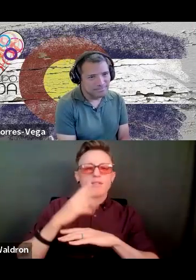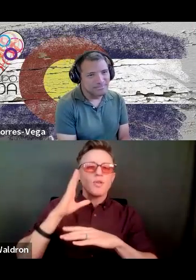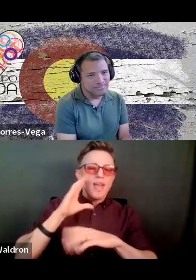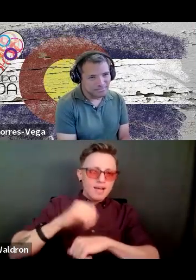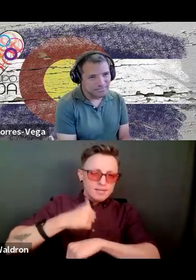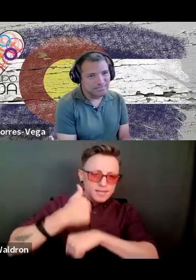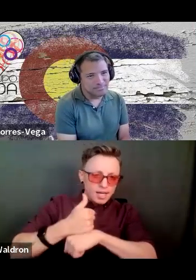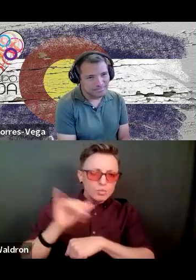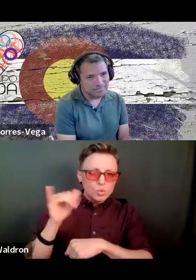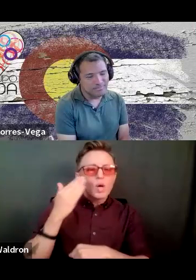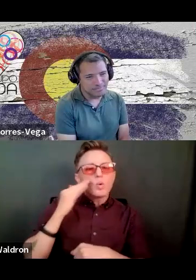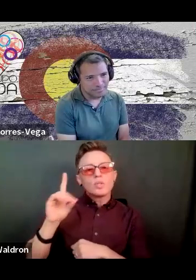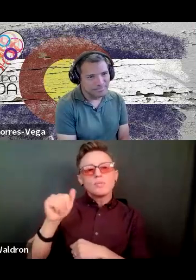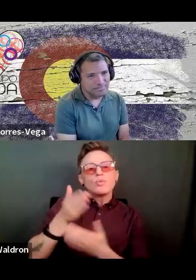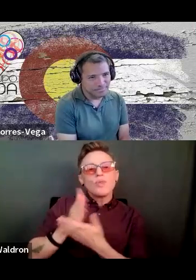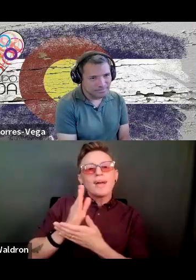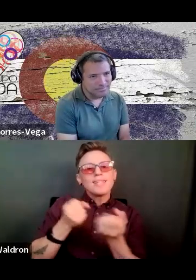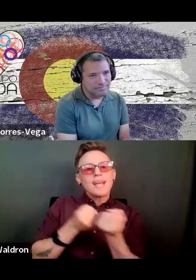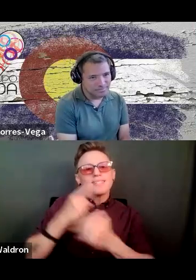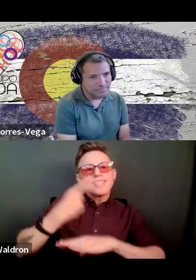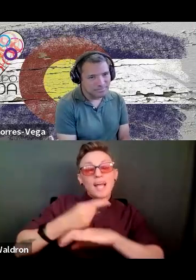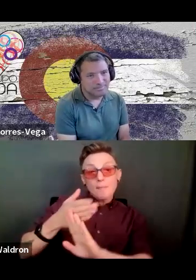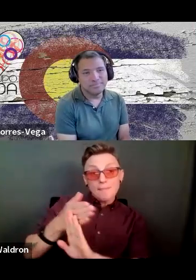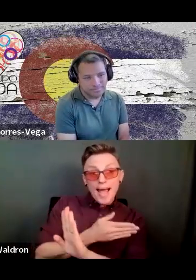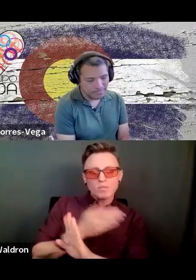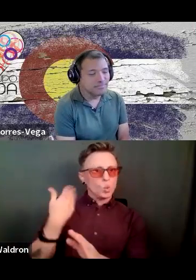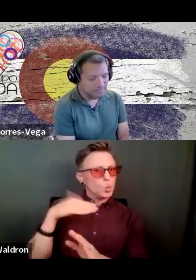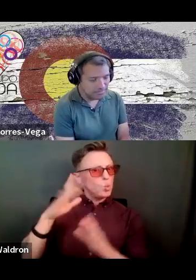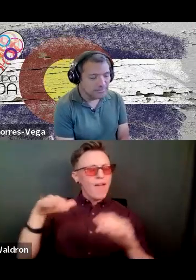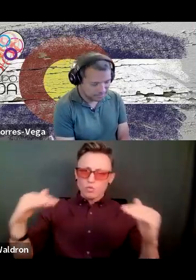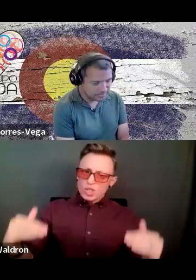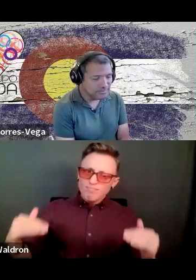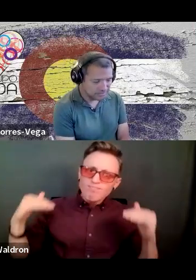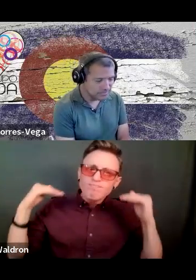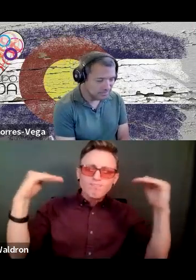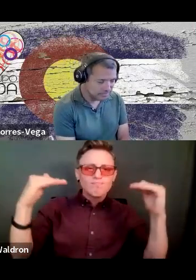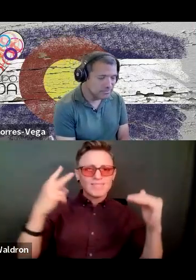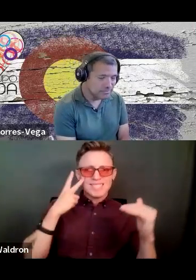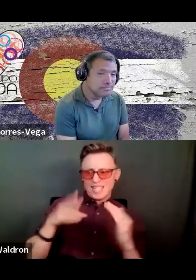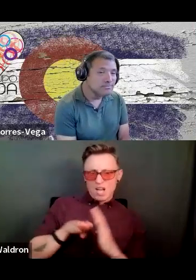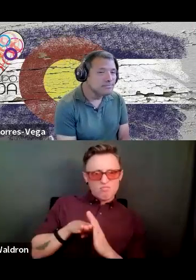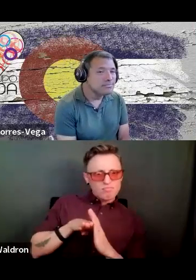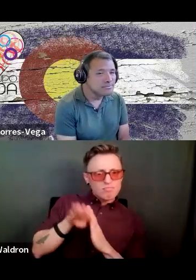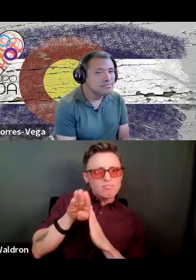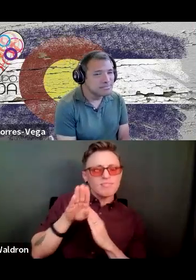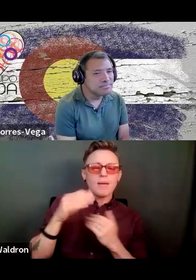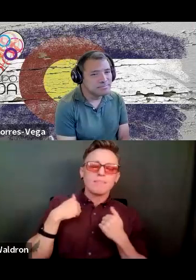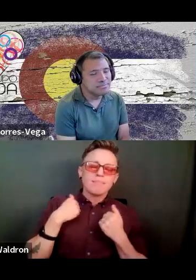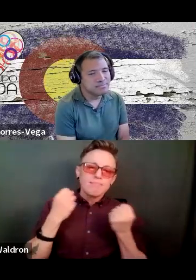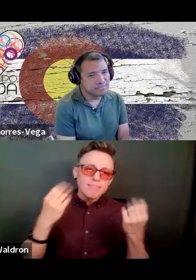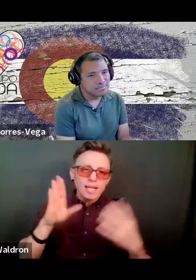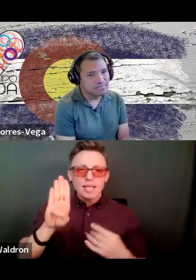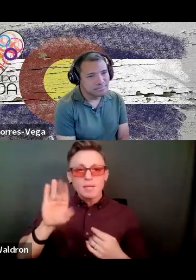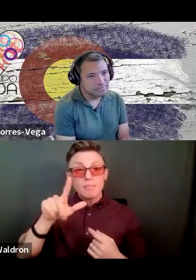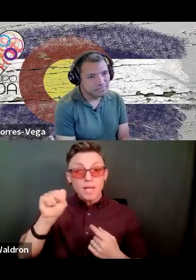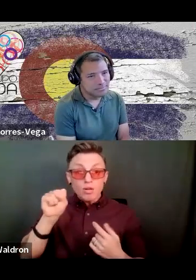we've had Disability Rights Advocacy Day before, but not to that level. So being able to see that grow, not to mention the list of bills I've worked on, I'm just going to name